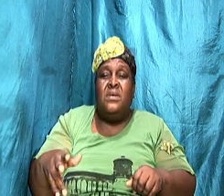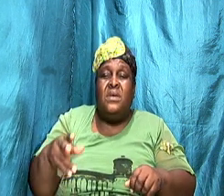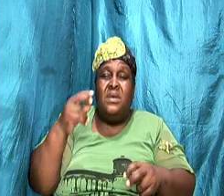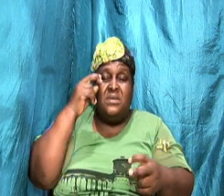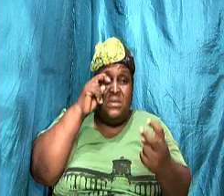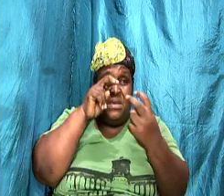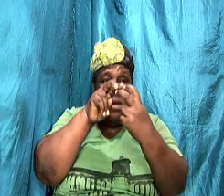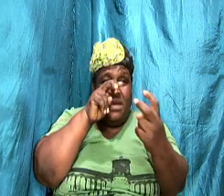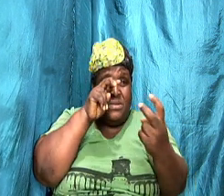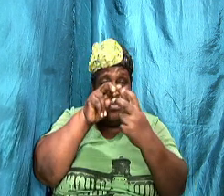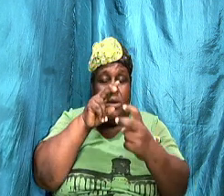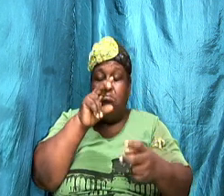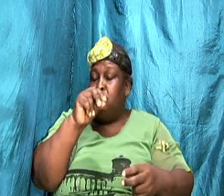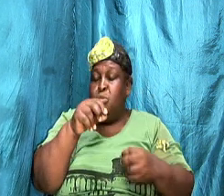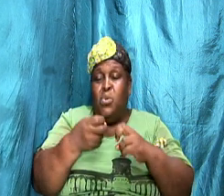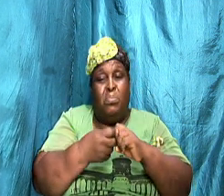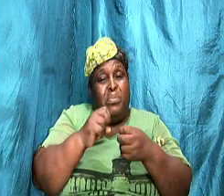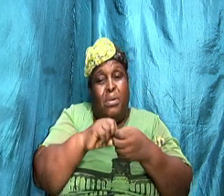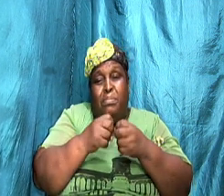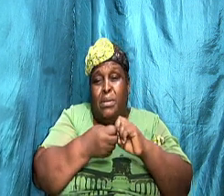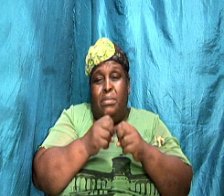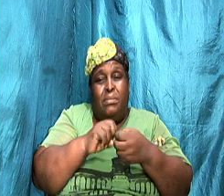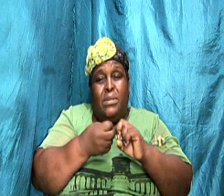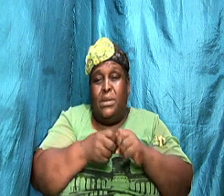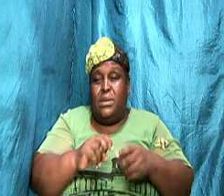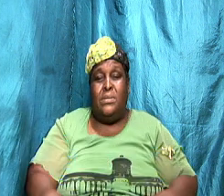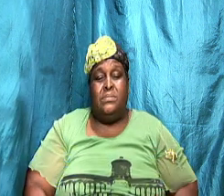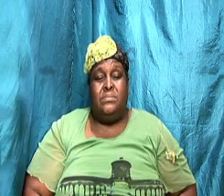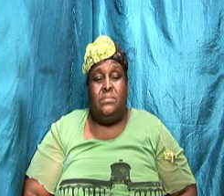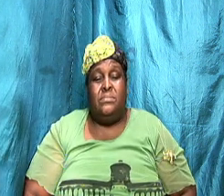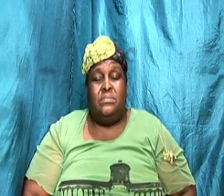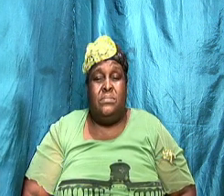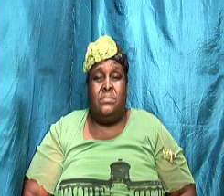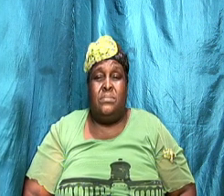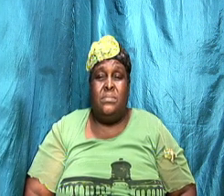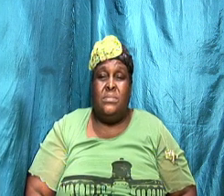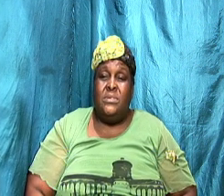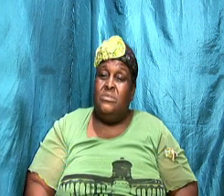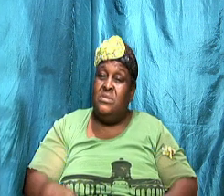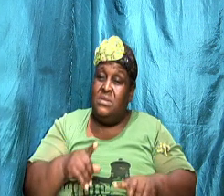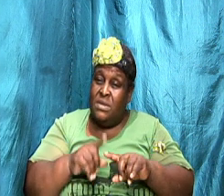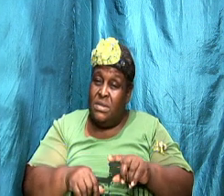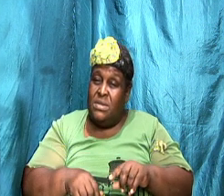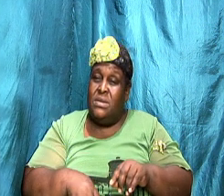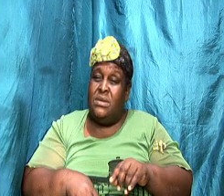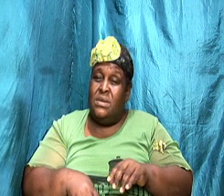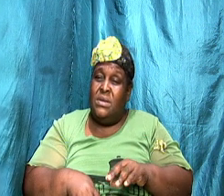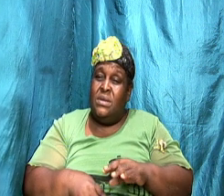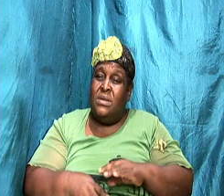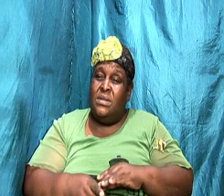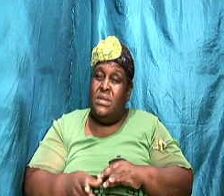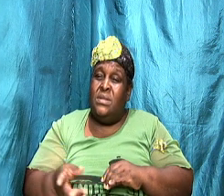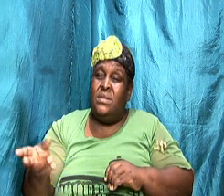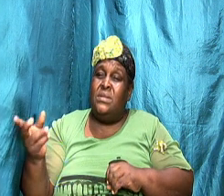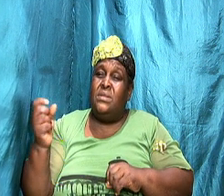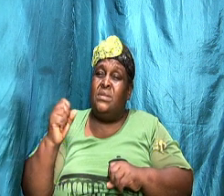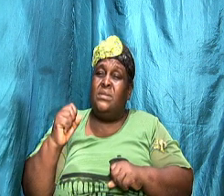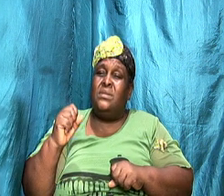normally when people get married this is kind of a bliss period but then there is what you call the